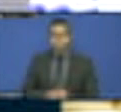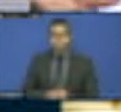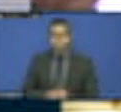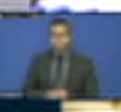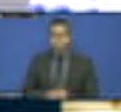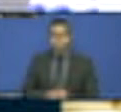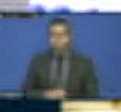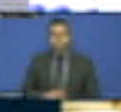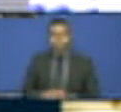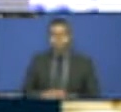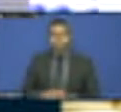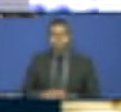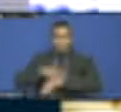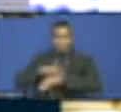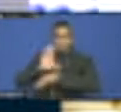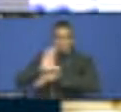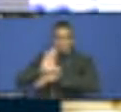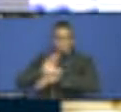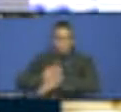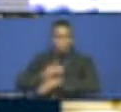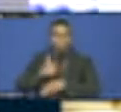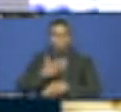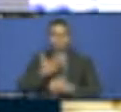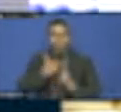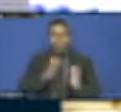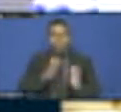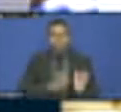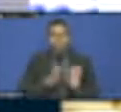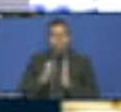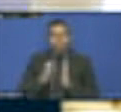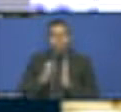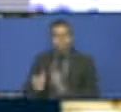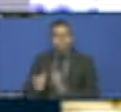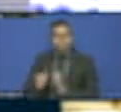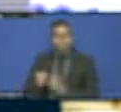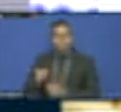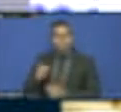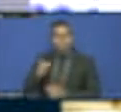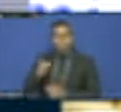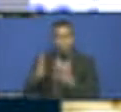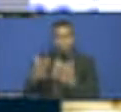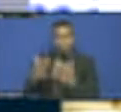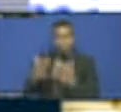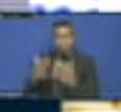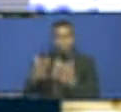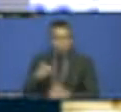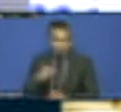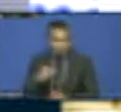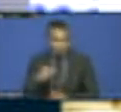want to speak. Okay, I'll take the gentleman here. You need to be very brief, please. Mali, and